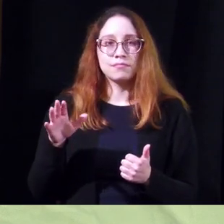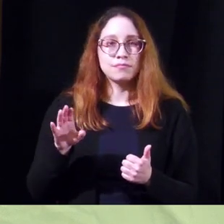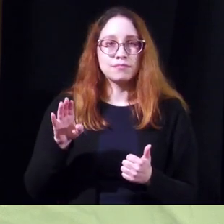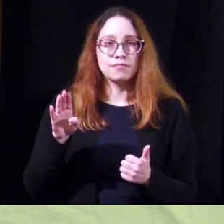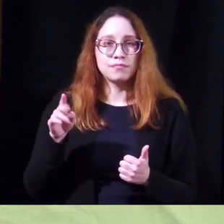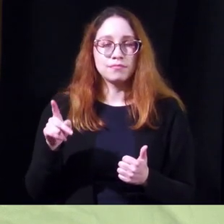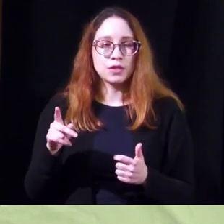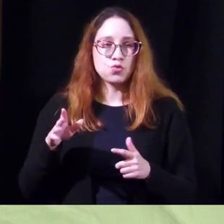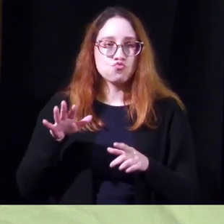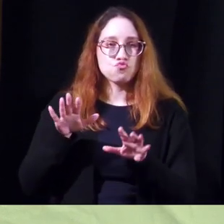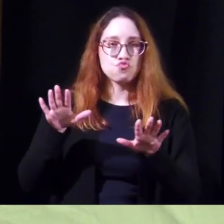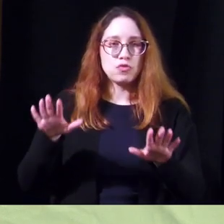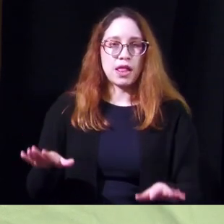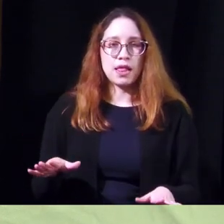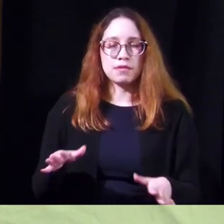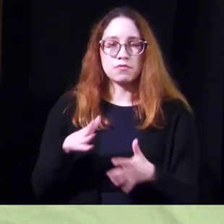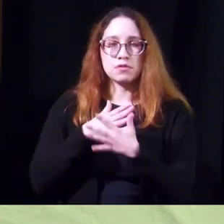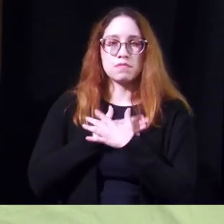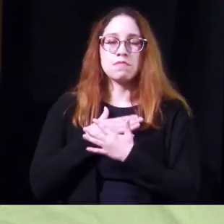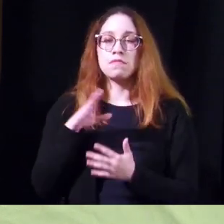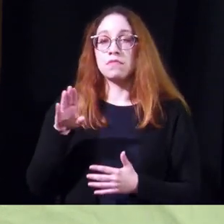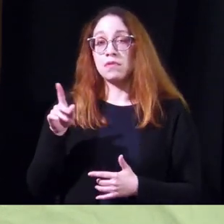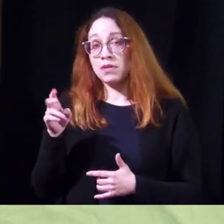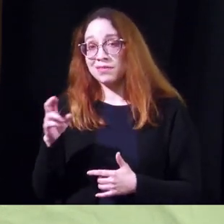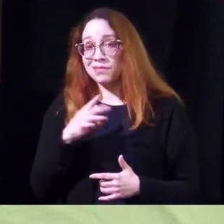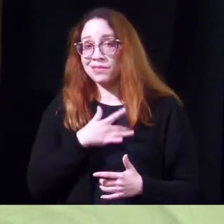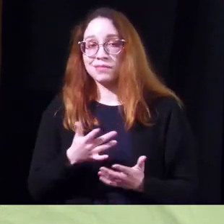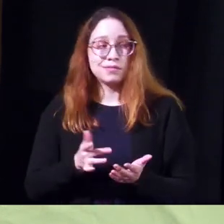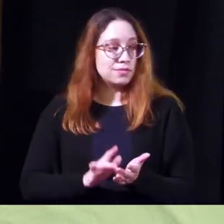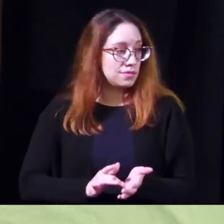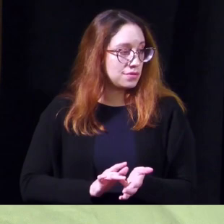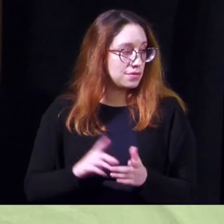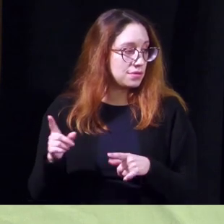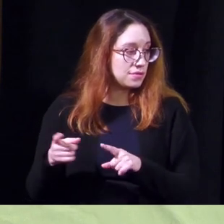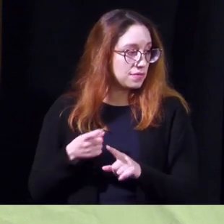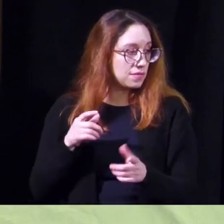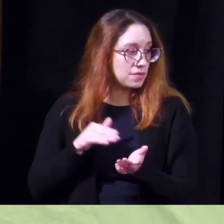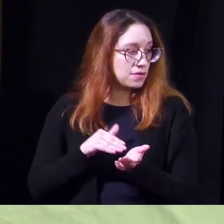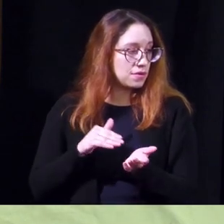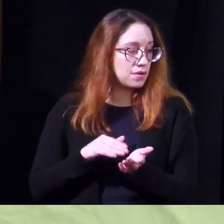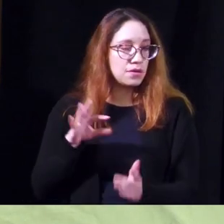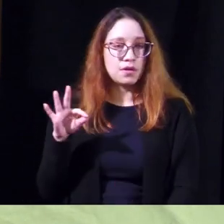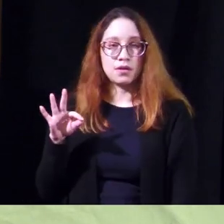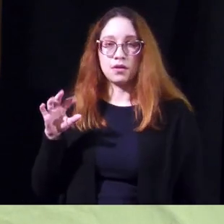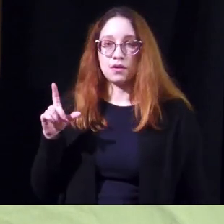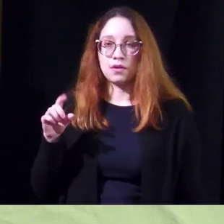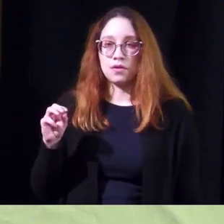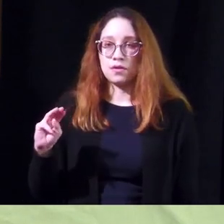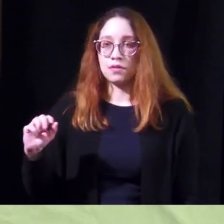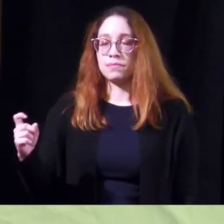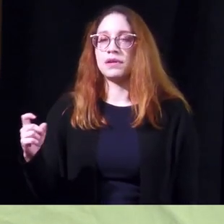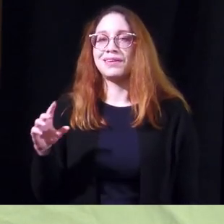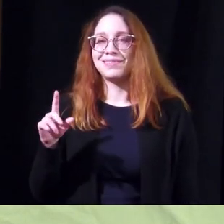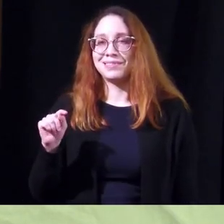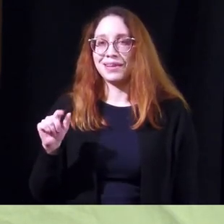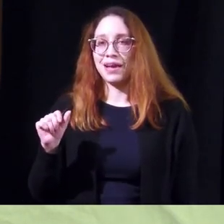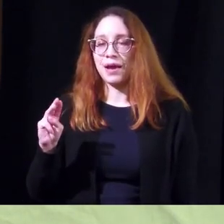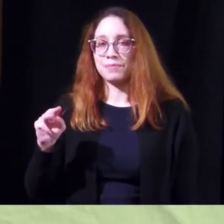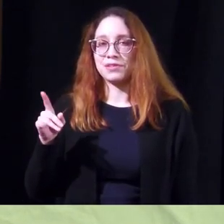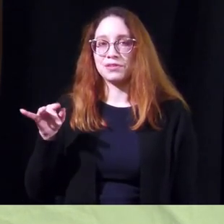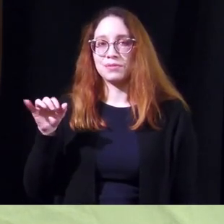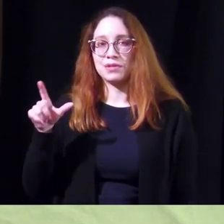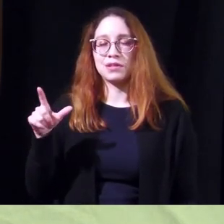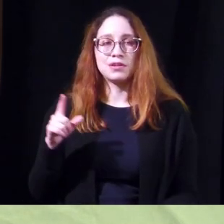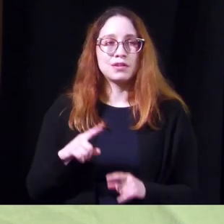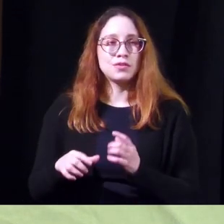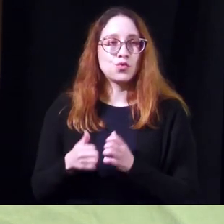relax the bladder outlet uh the most common medicine prescribed by urologists is flomax tamsulosin and we use that in